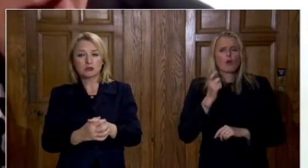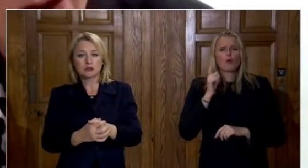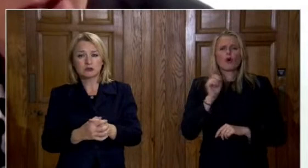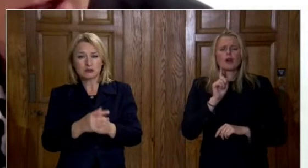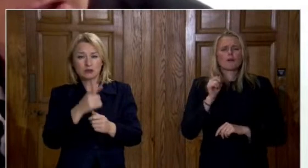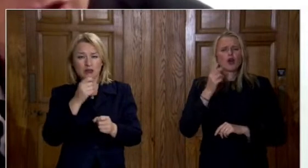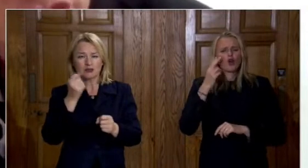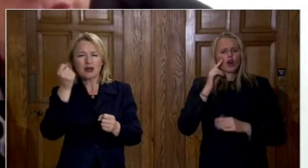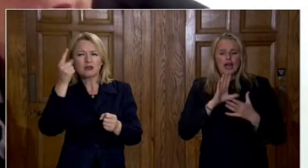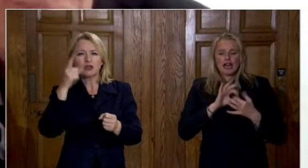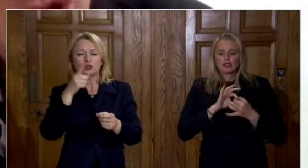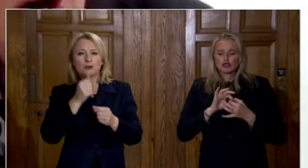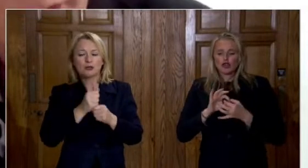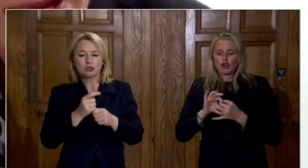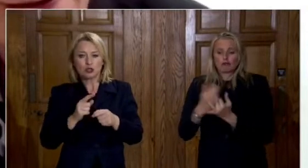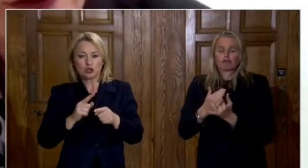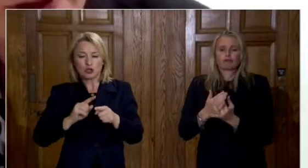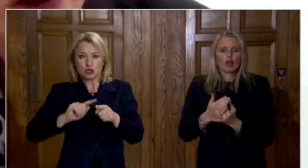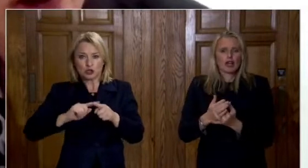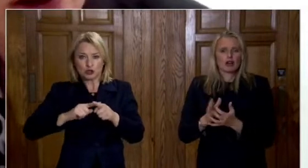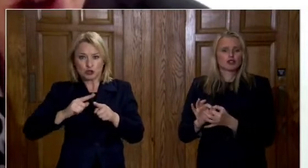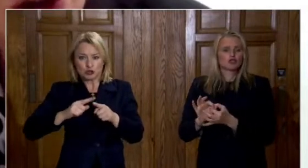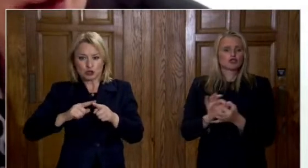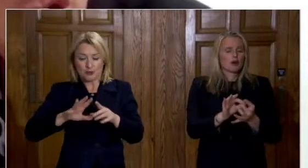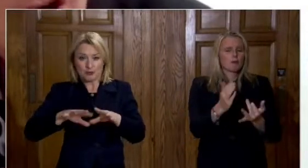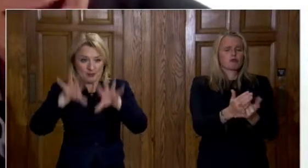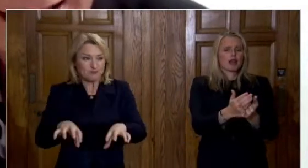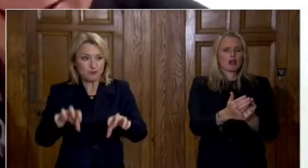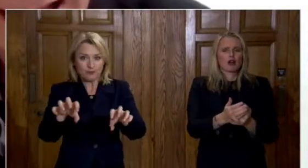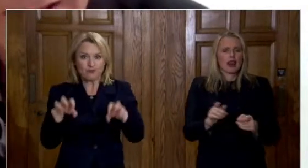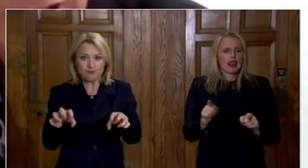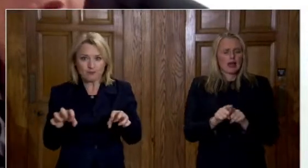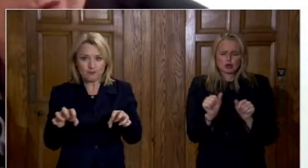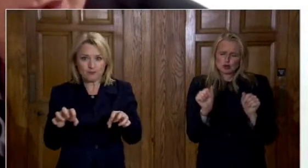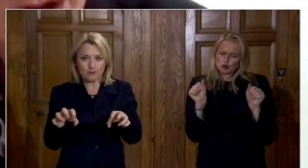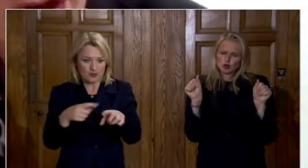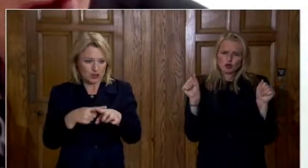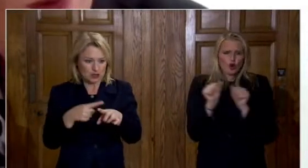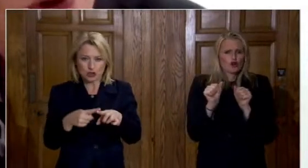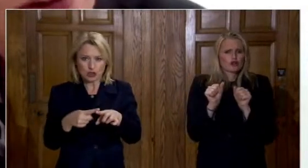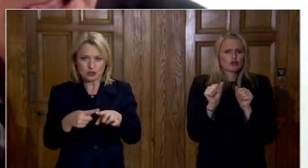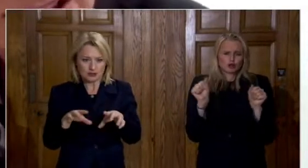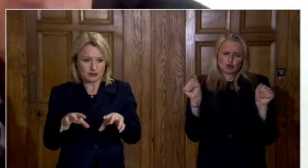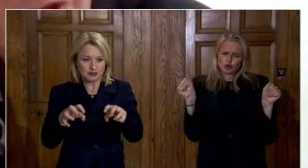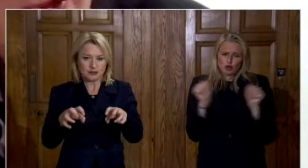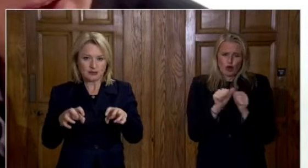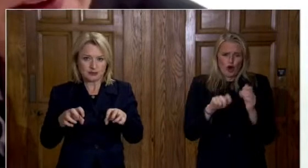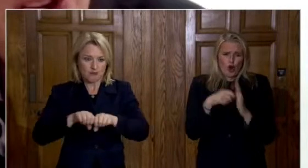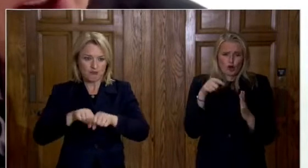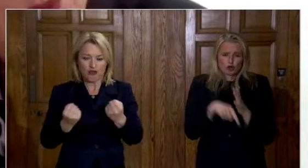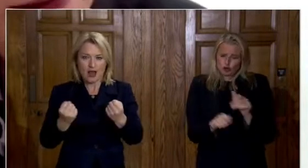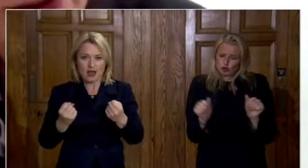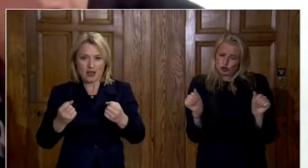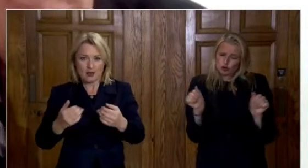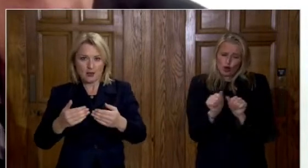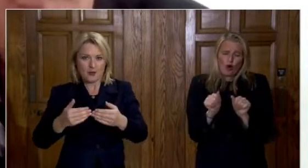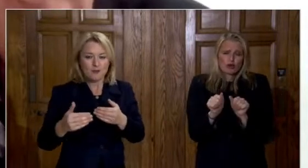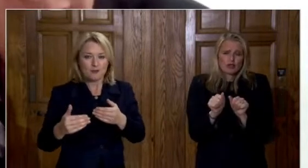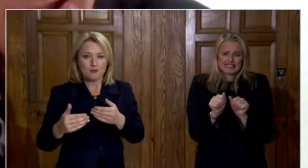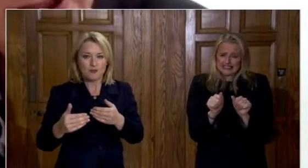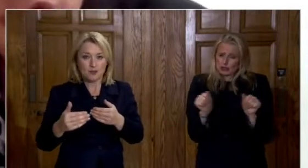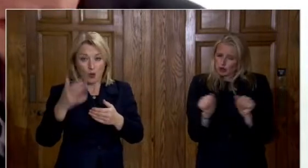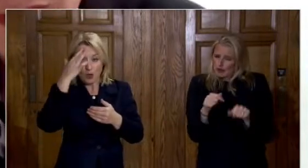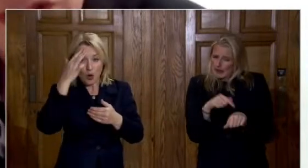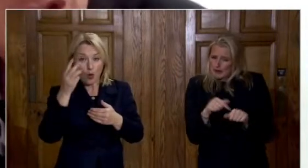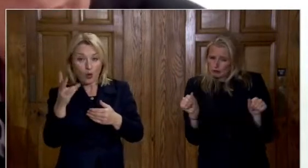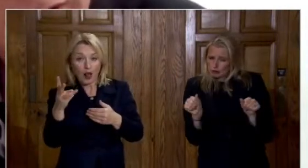breaker a short sharp intervention to try to get the numbers stopped because that's the one thing that genuinely will